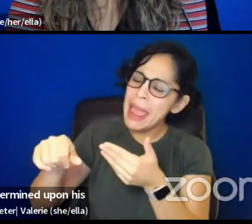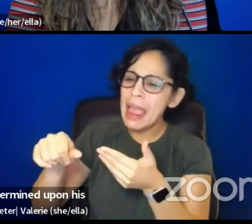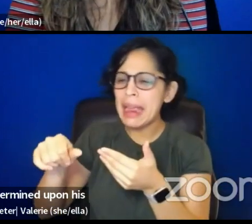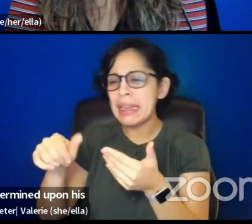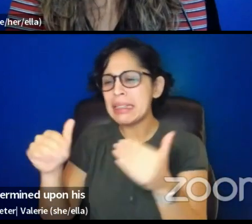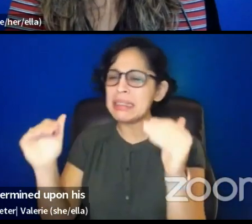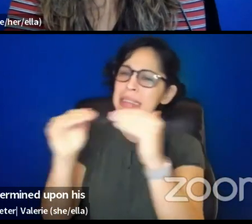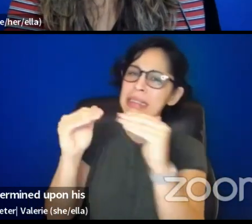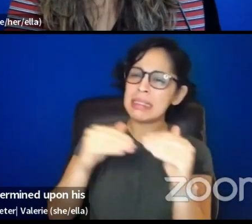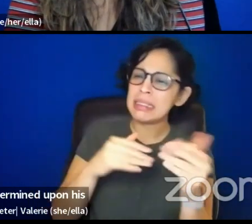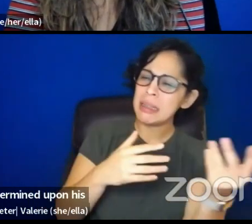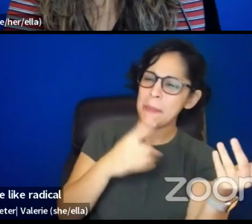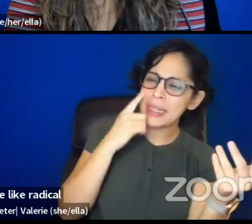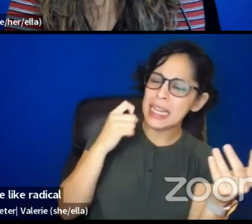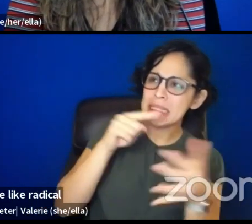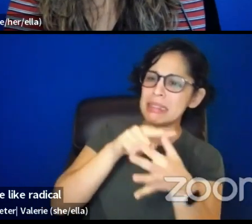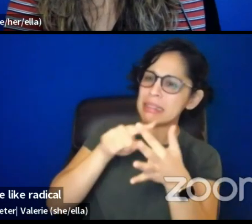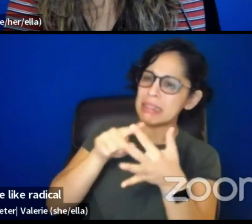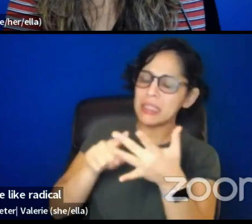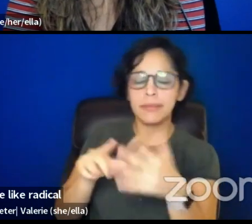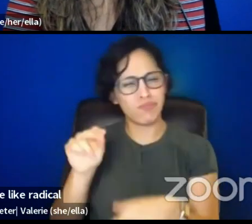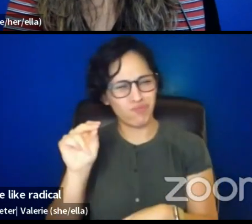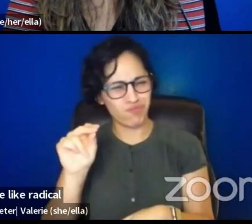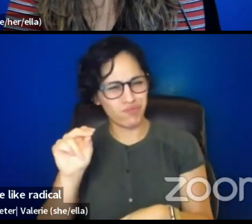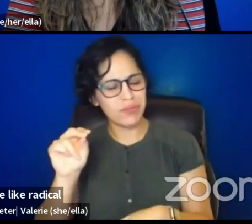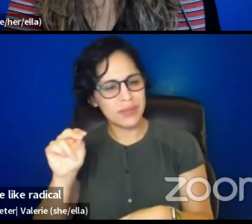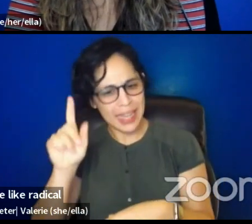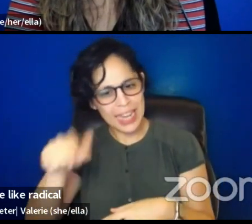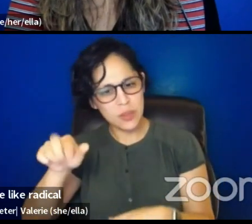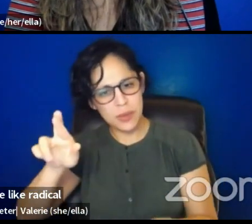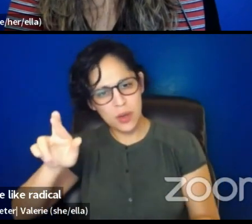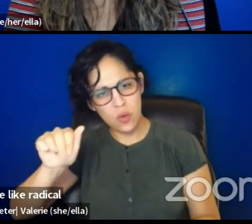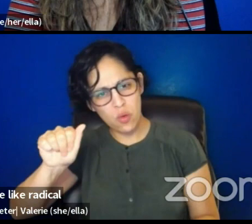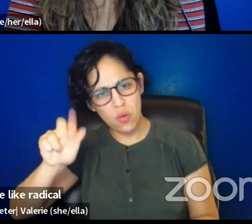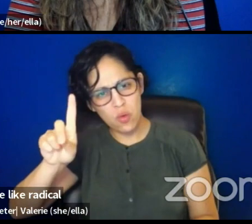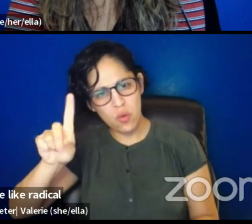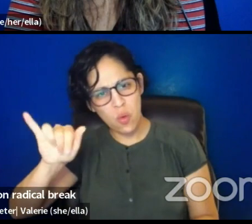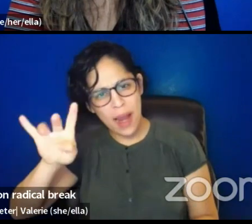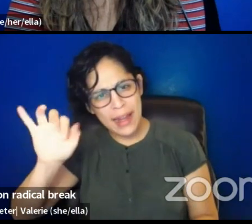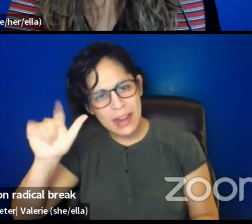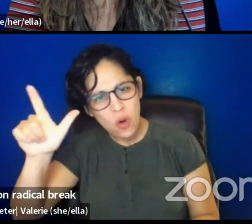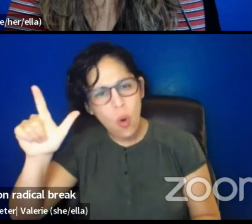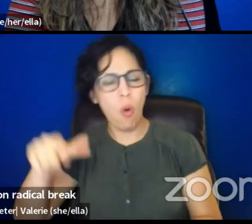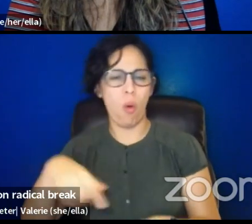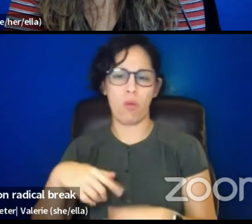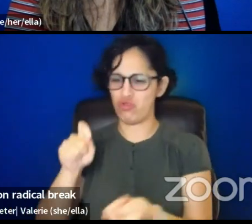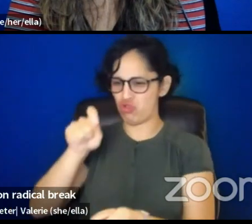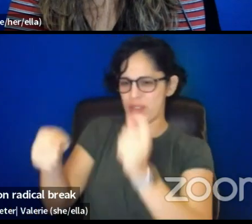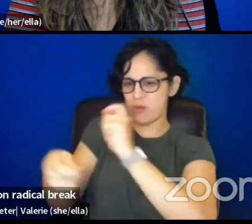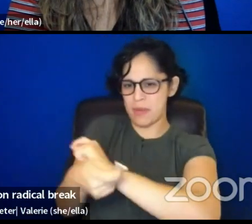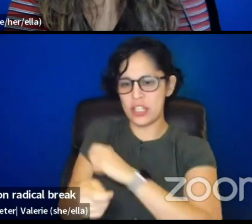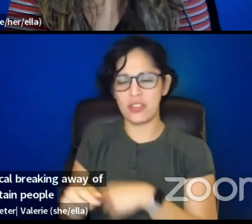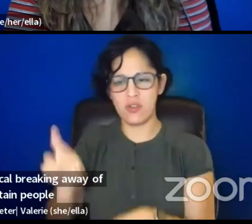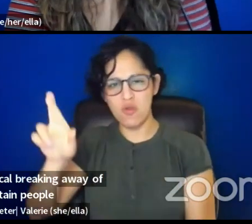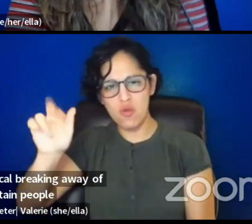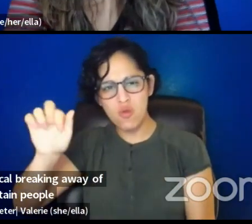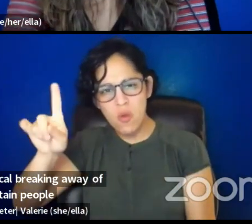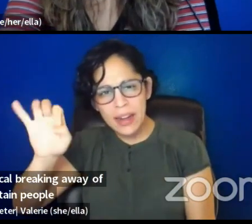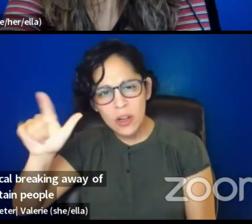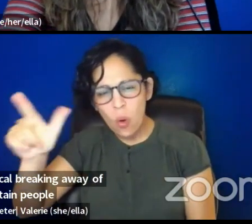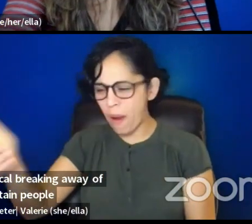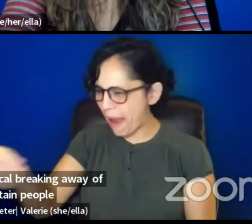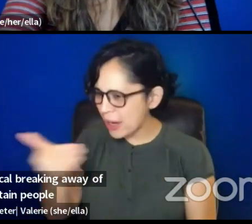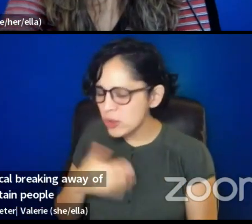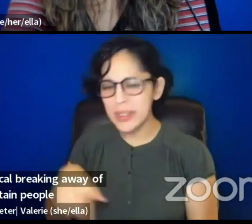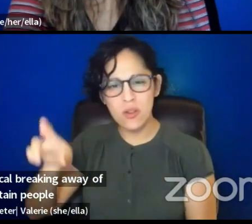radical transparency, radical representation, radical breaking away of the things that have kept certain people safe and other people